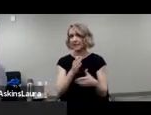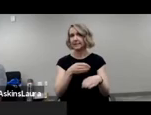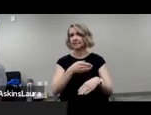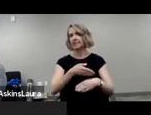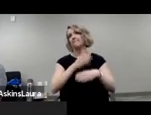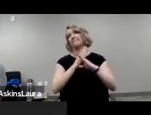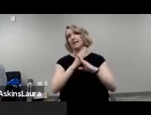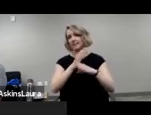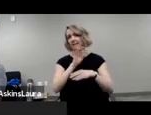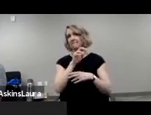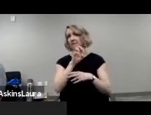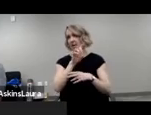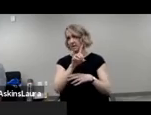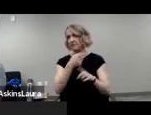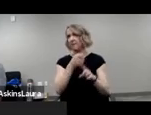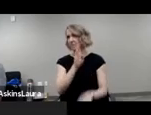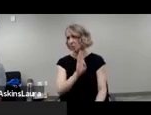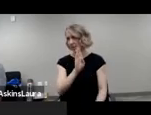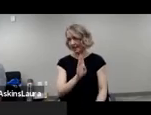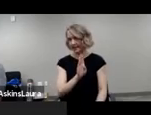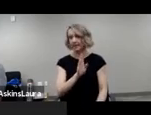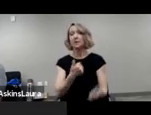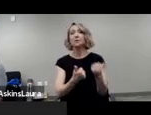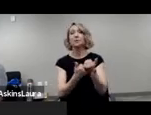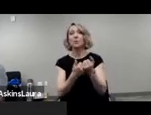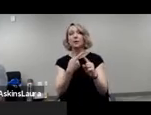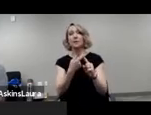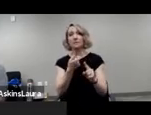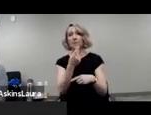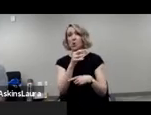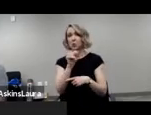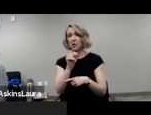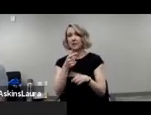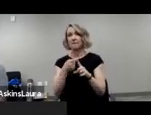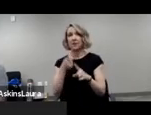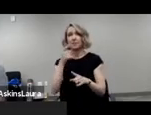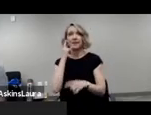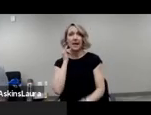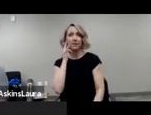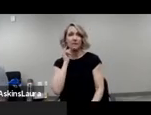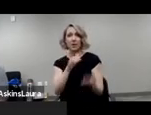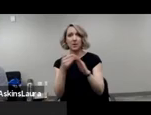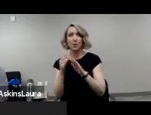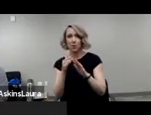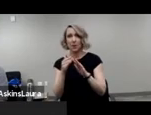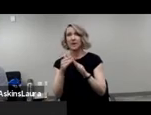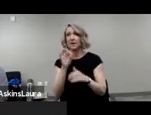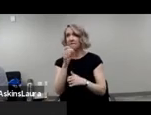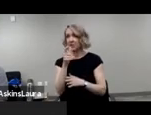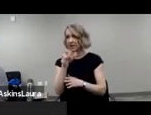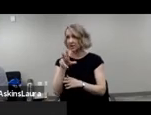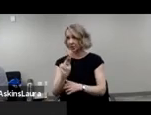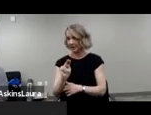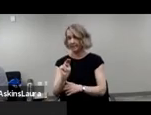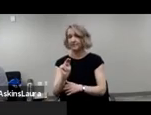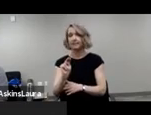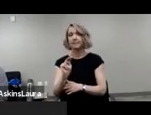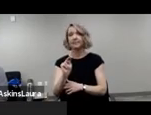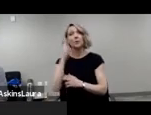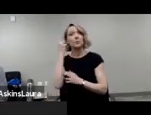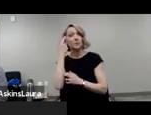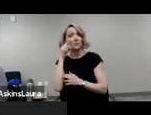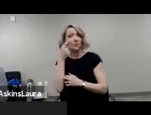Berkeley, and it was supported by a grant from the California Community Foundation. The purpose of the grant was to